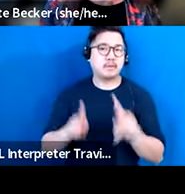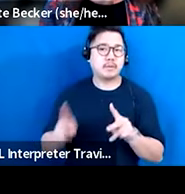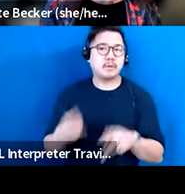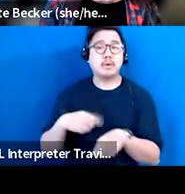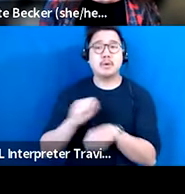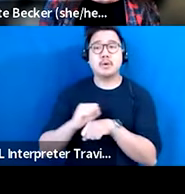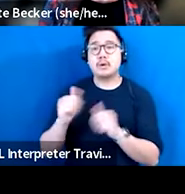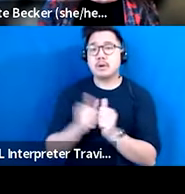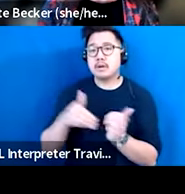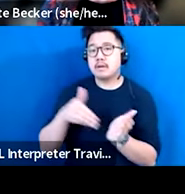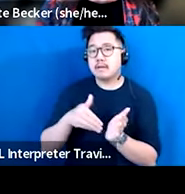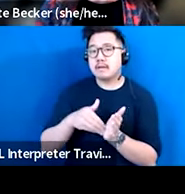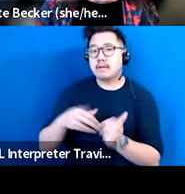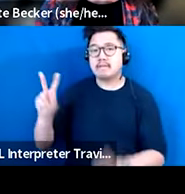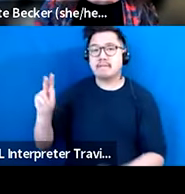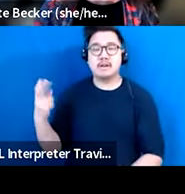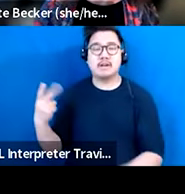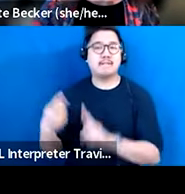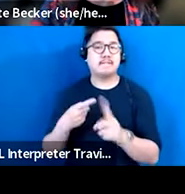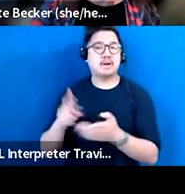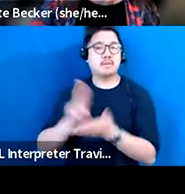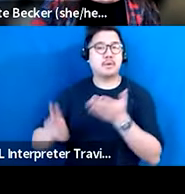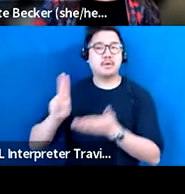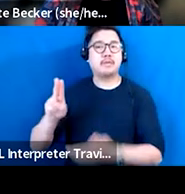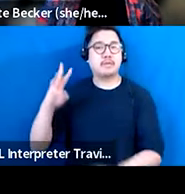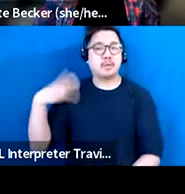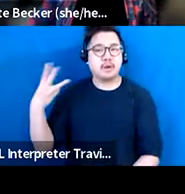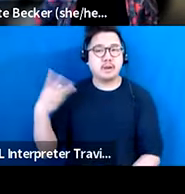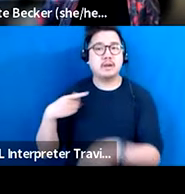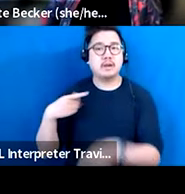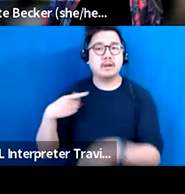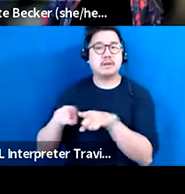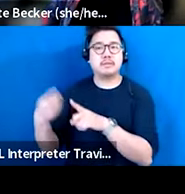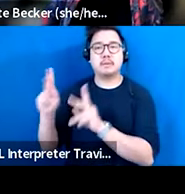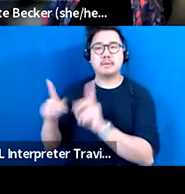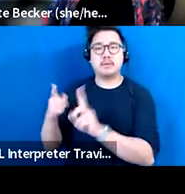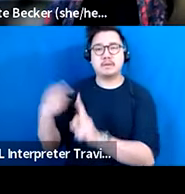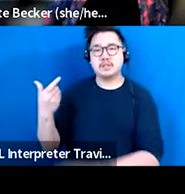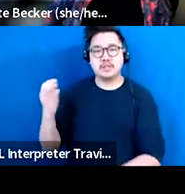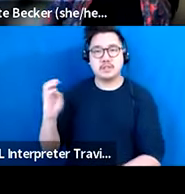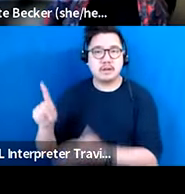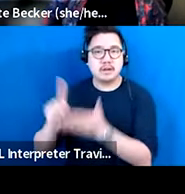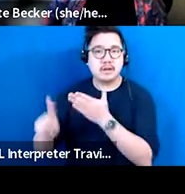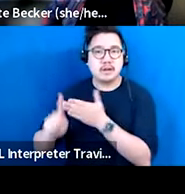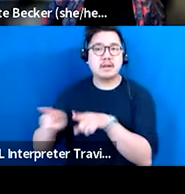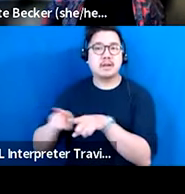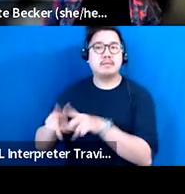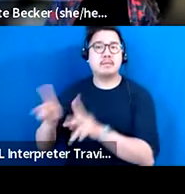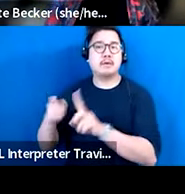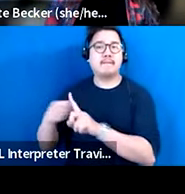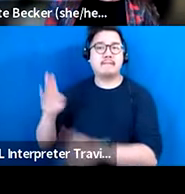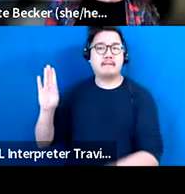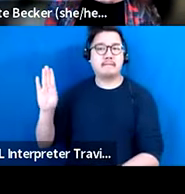with Dr. William Byers from the University of Washington, Don Morgan and GMA Research, and Vivian Savath and Burke Consulting.